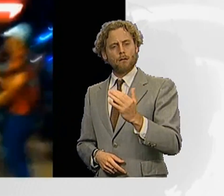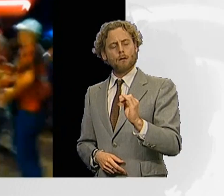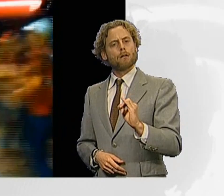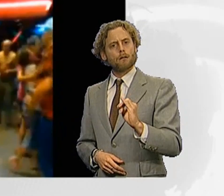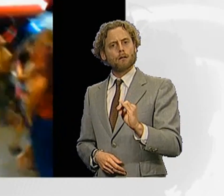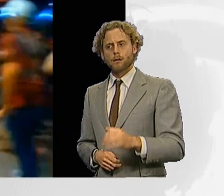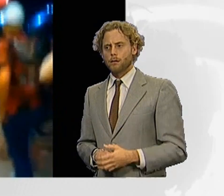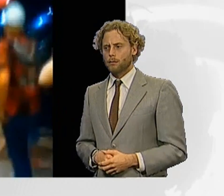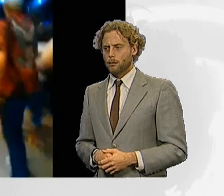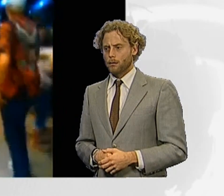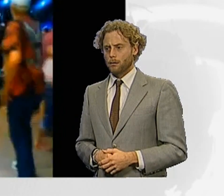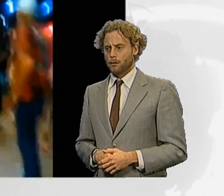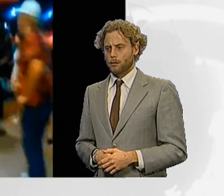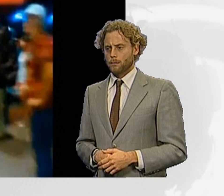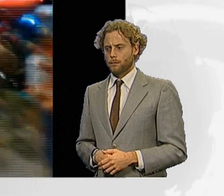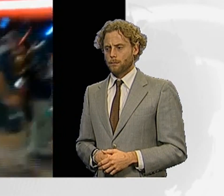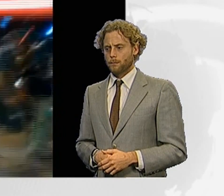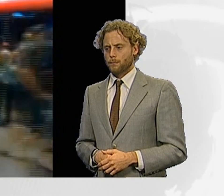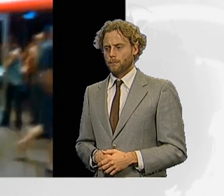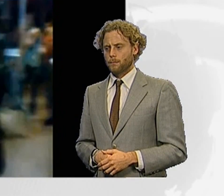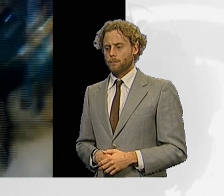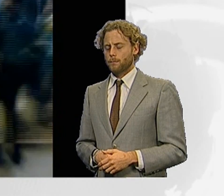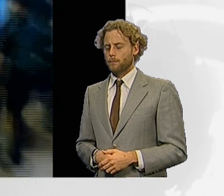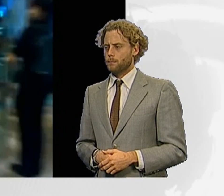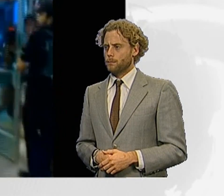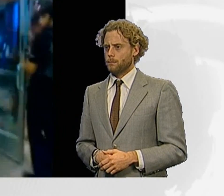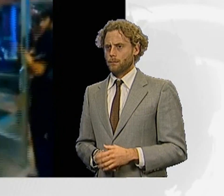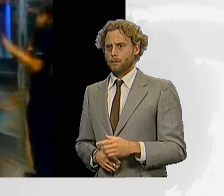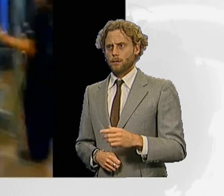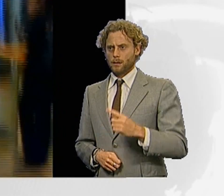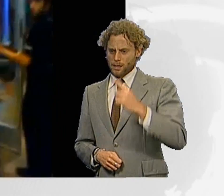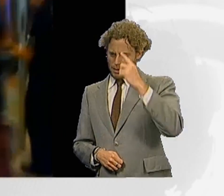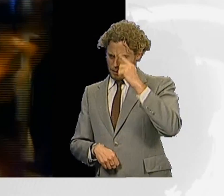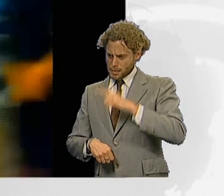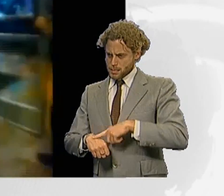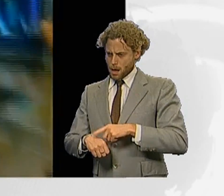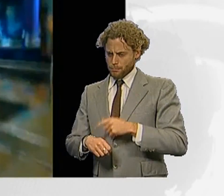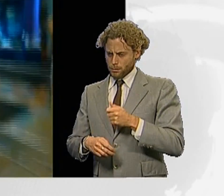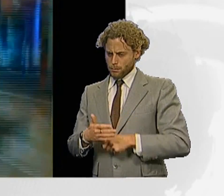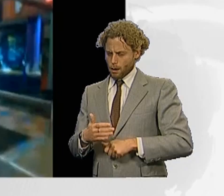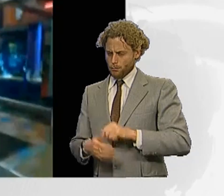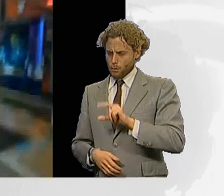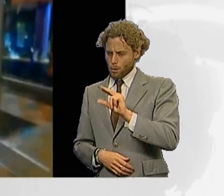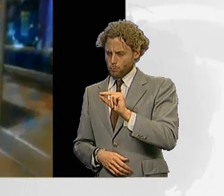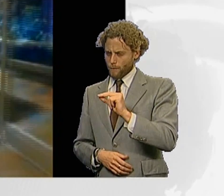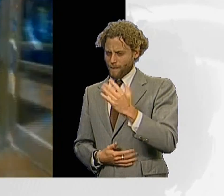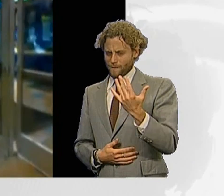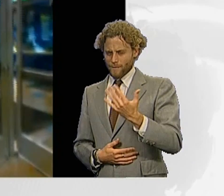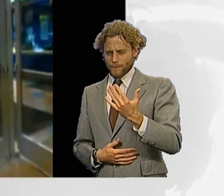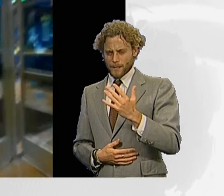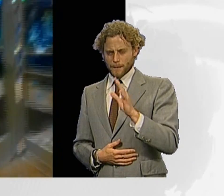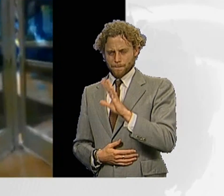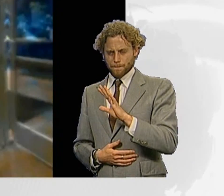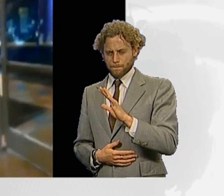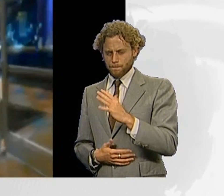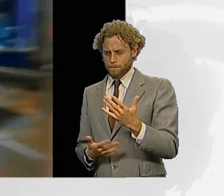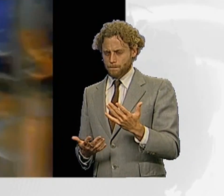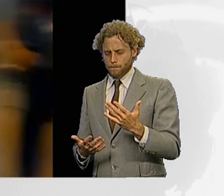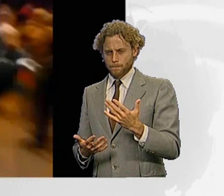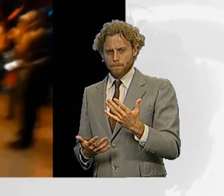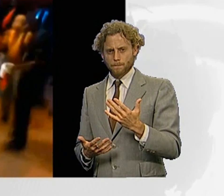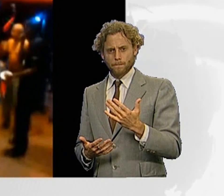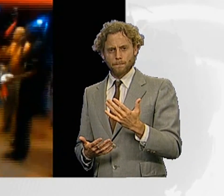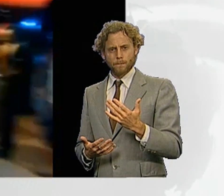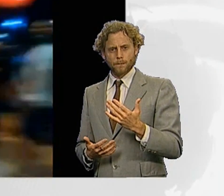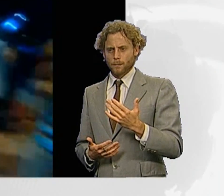I'm up right now. This happened at, like, 12.15. It's, like, almost 5.30 our time